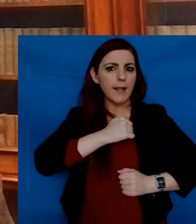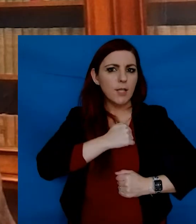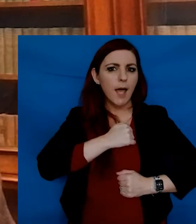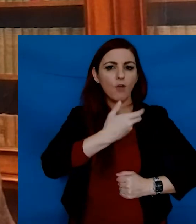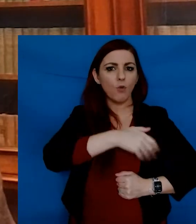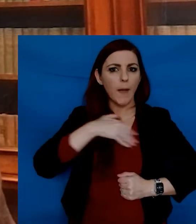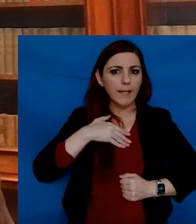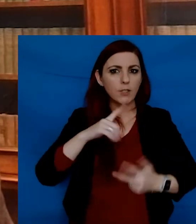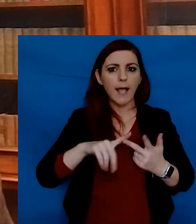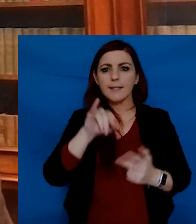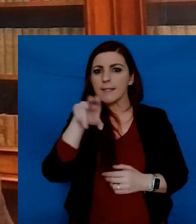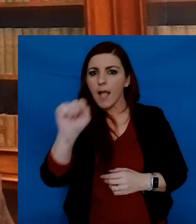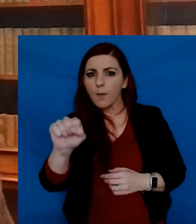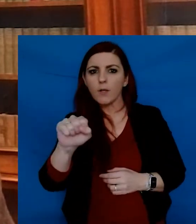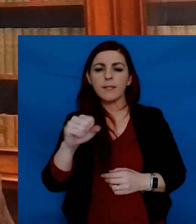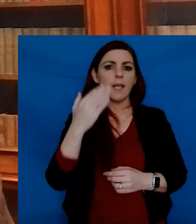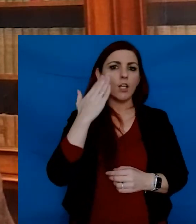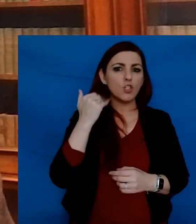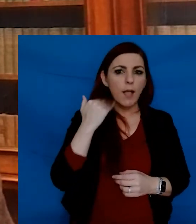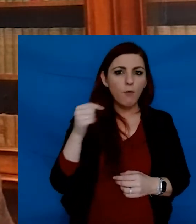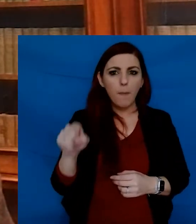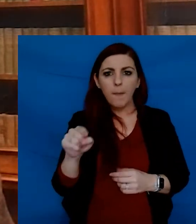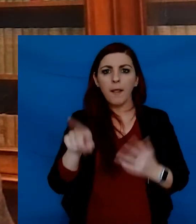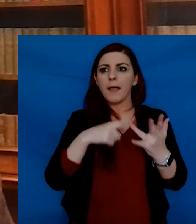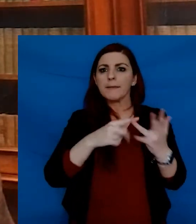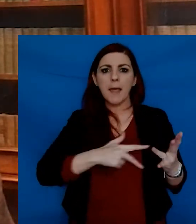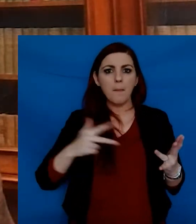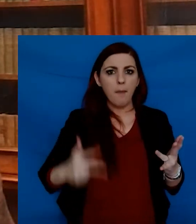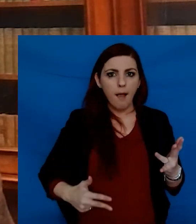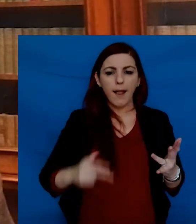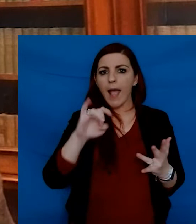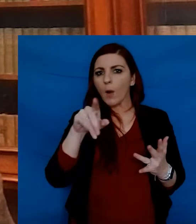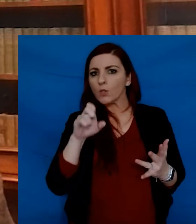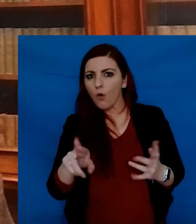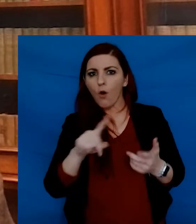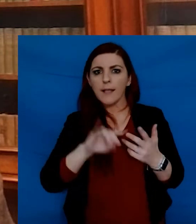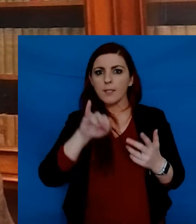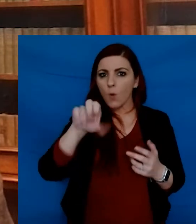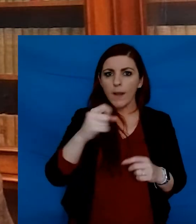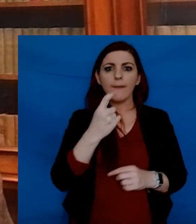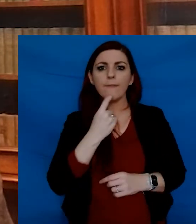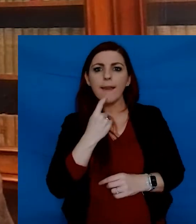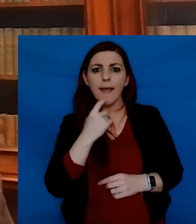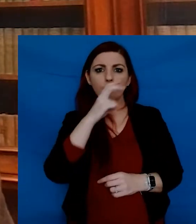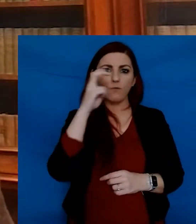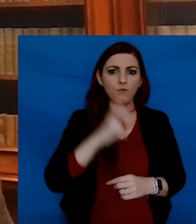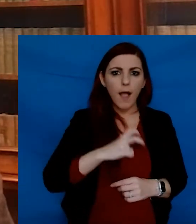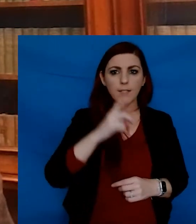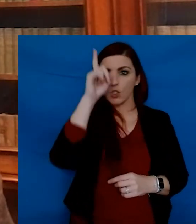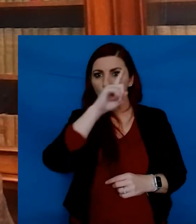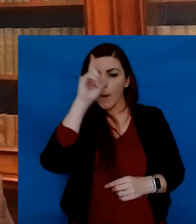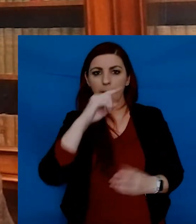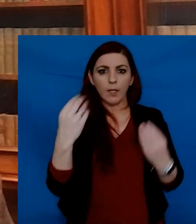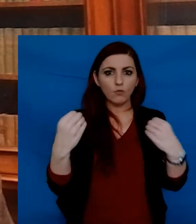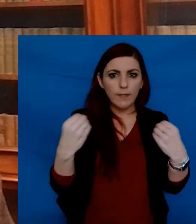Canada, Croatia and Cyprus, from the Czech Republic, from Denmark, from Ecuador, Estonia, Finland, France,